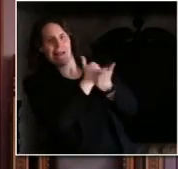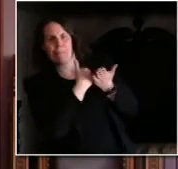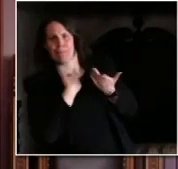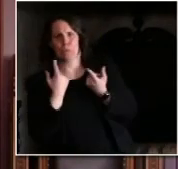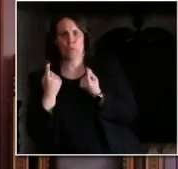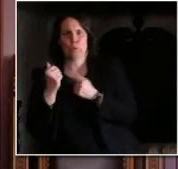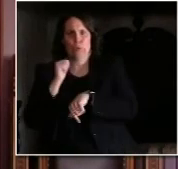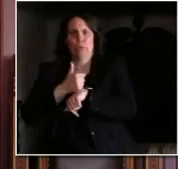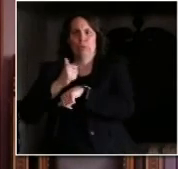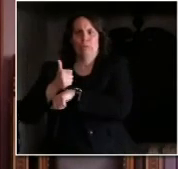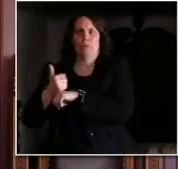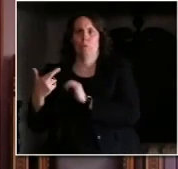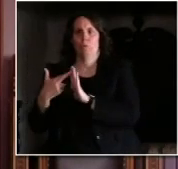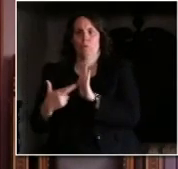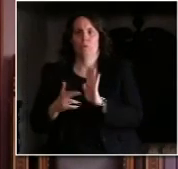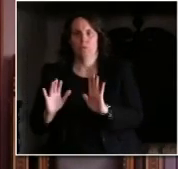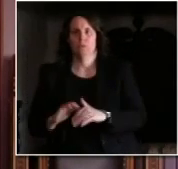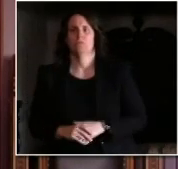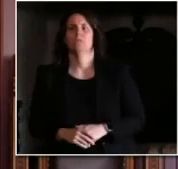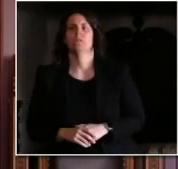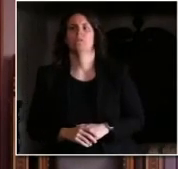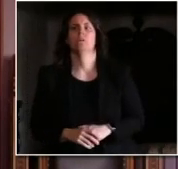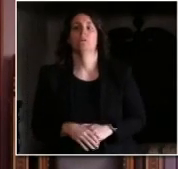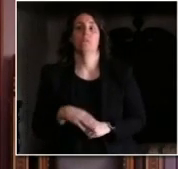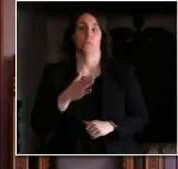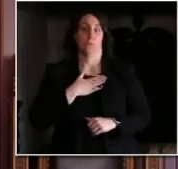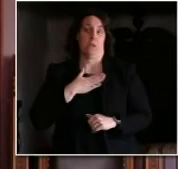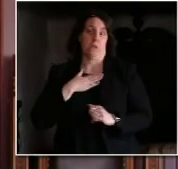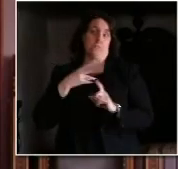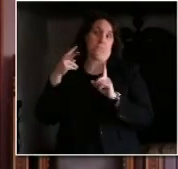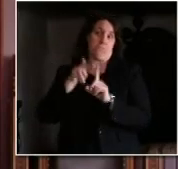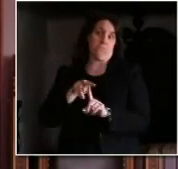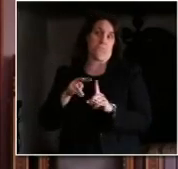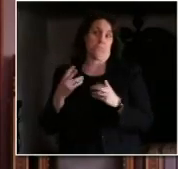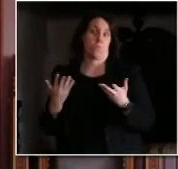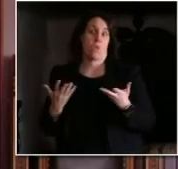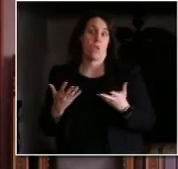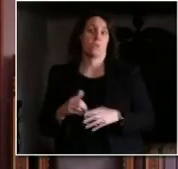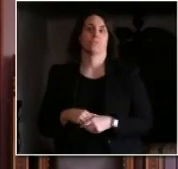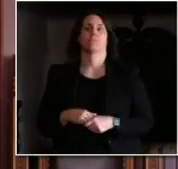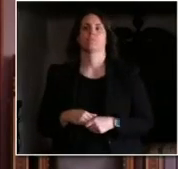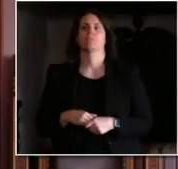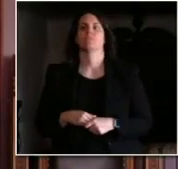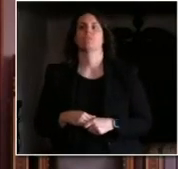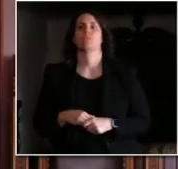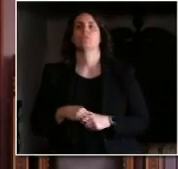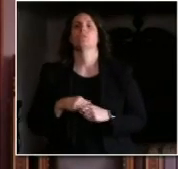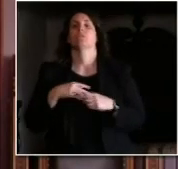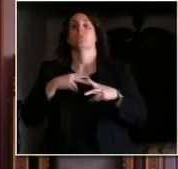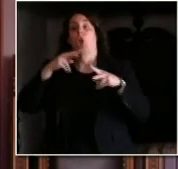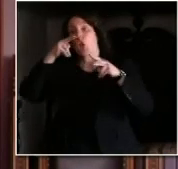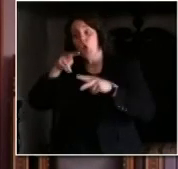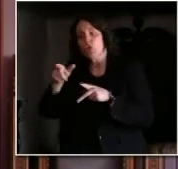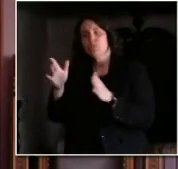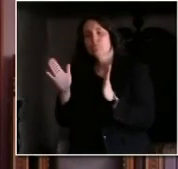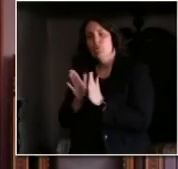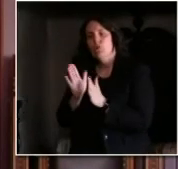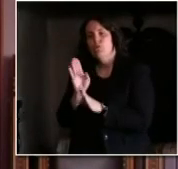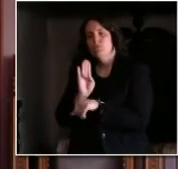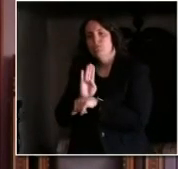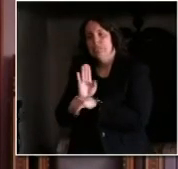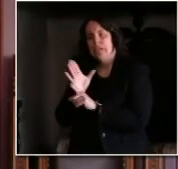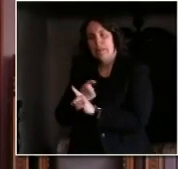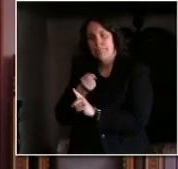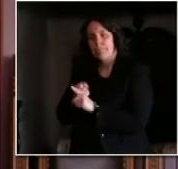going forward as a state is focusing on our smaller businesses and also the